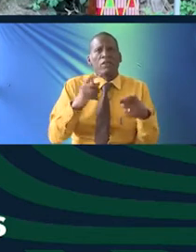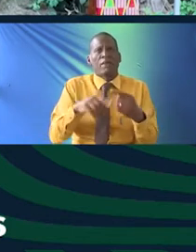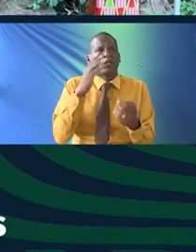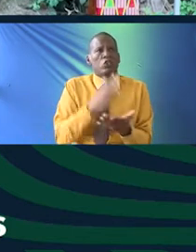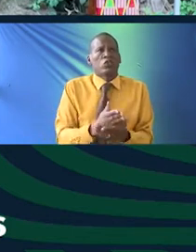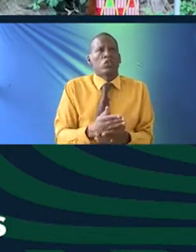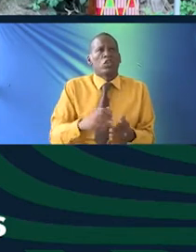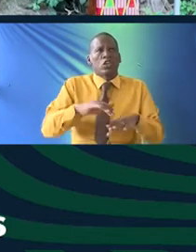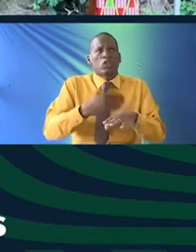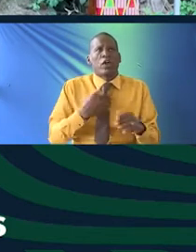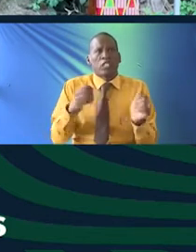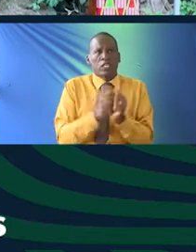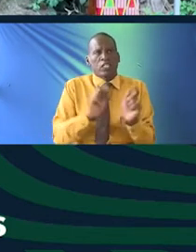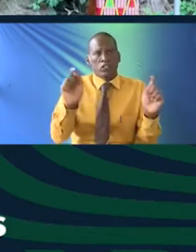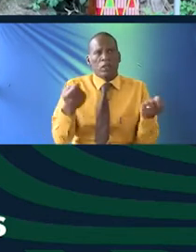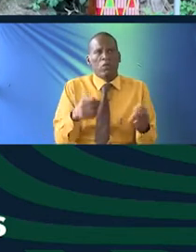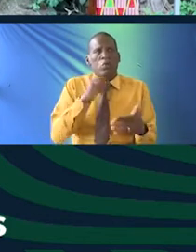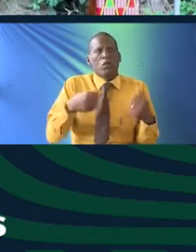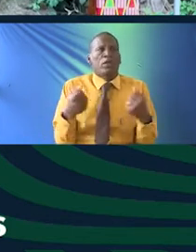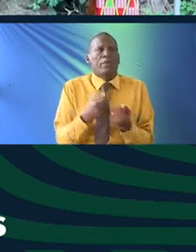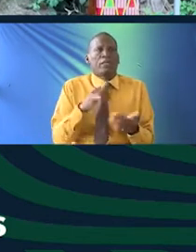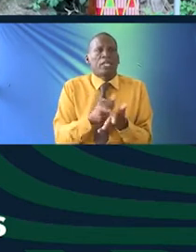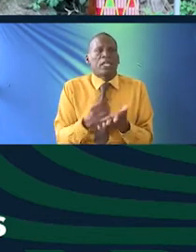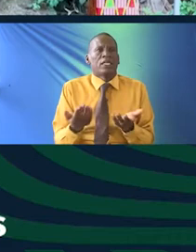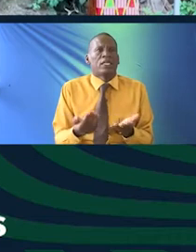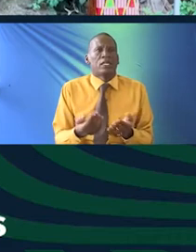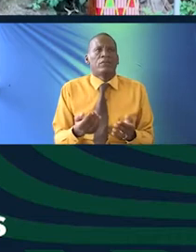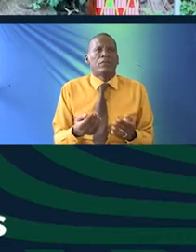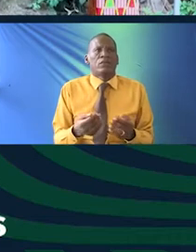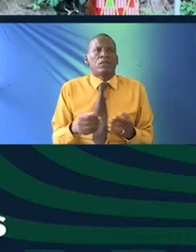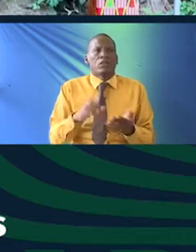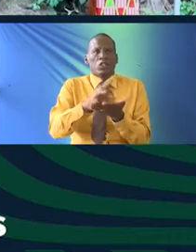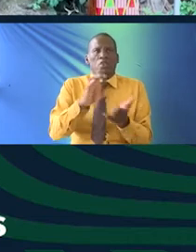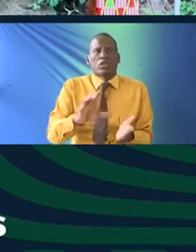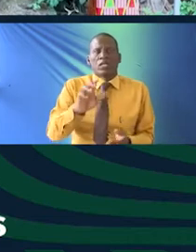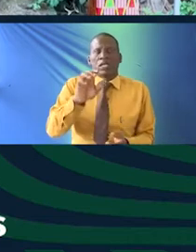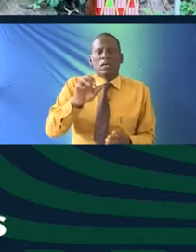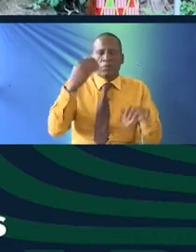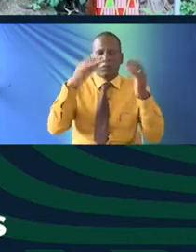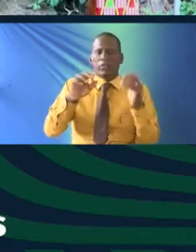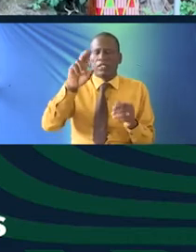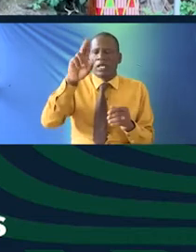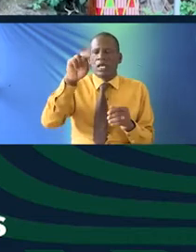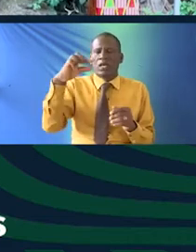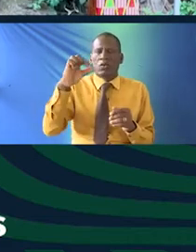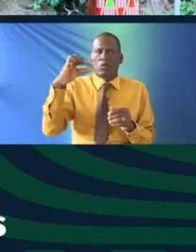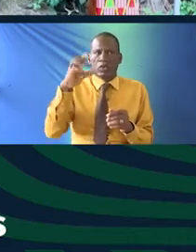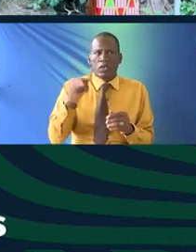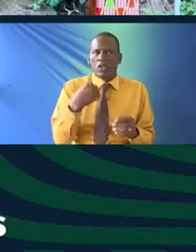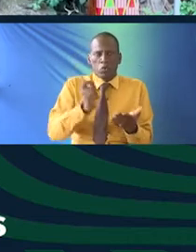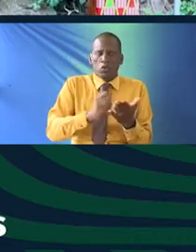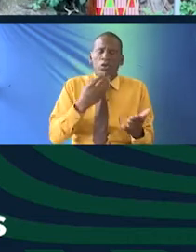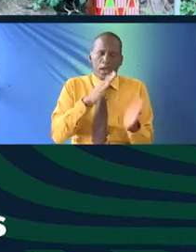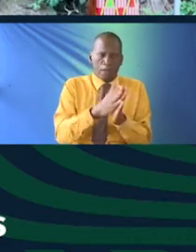essence Kikuyu had ten tribes and so what happened is that along comes along Dr. Ngugi Wathiongo who